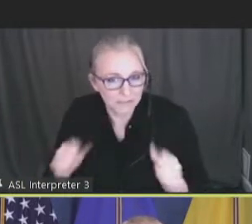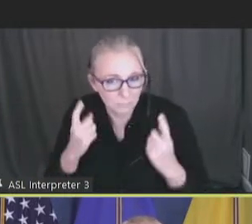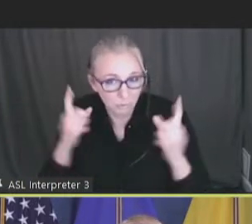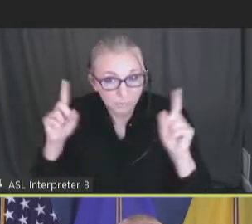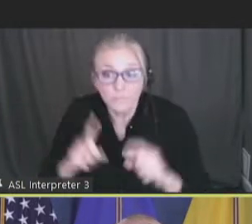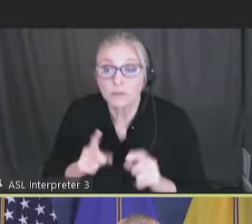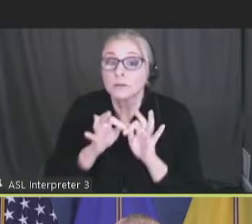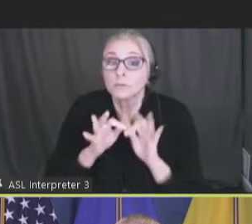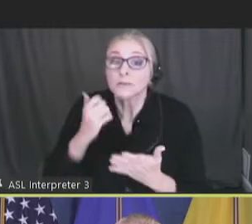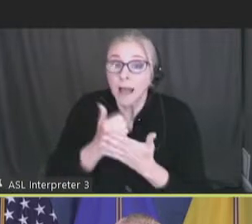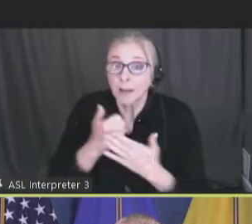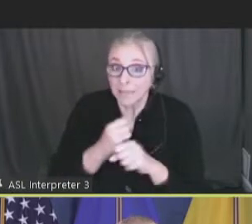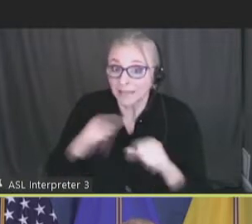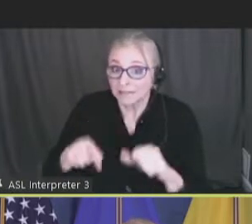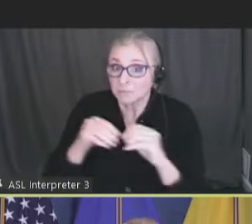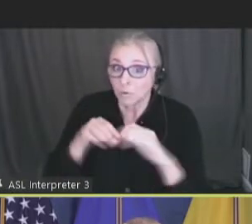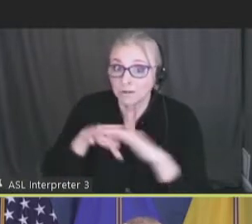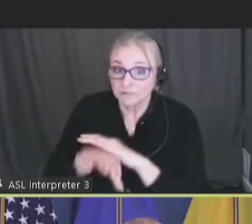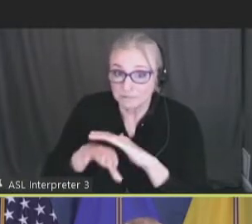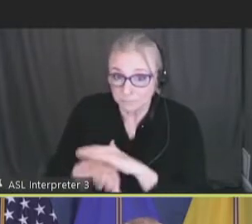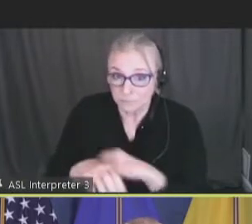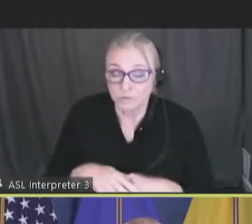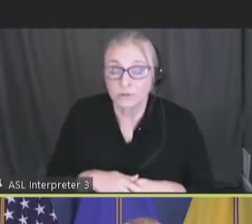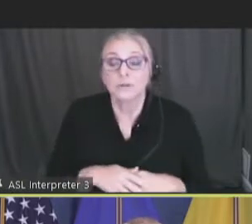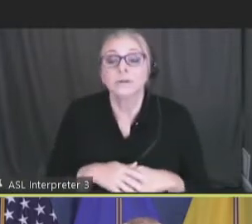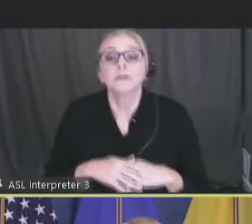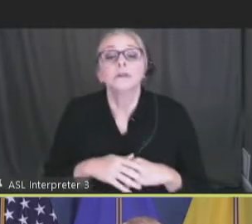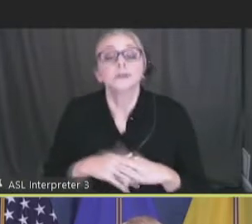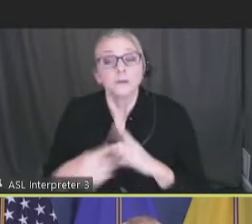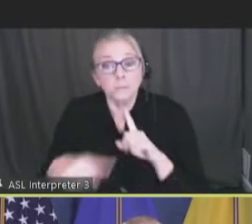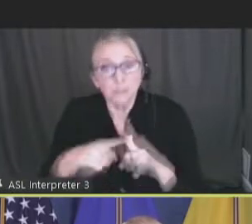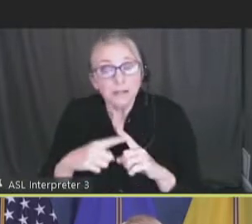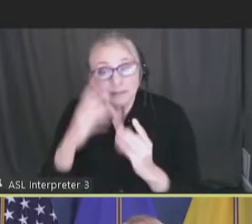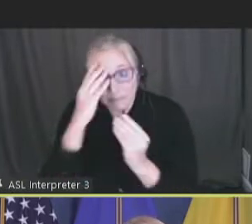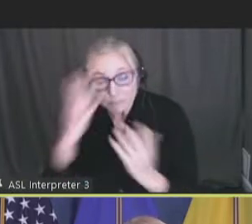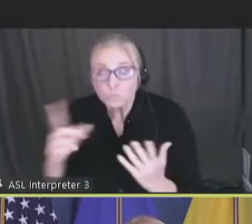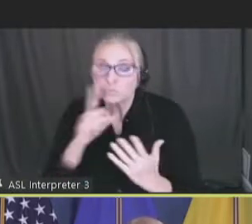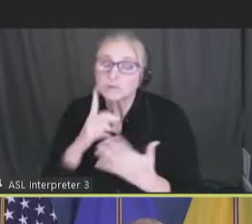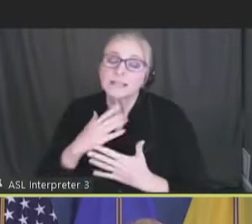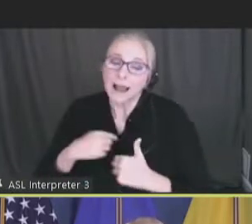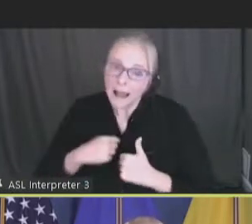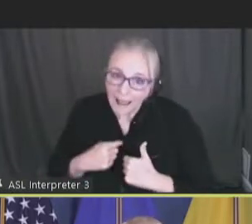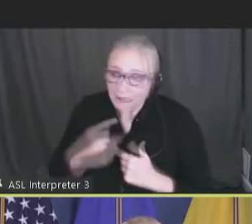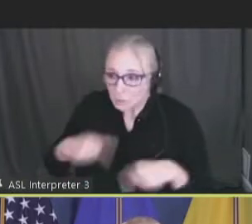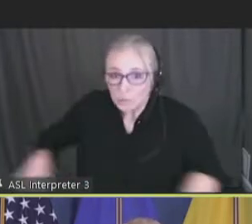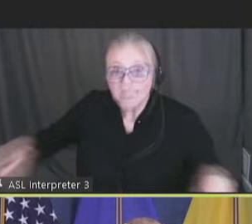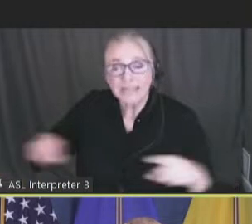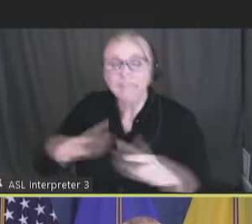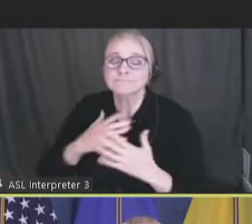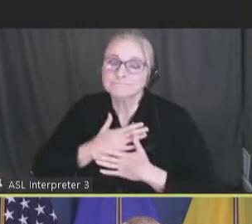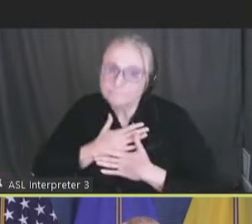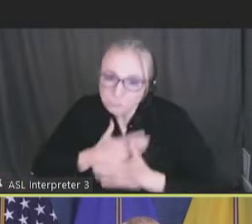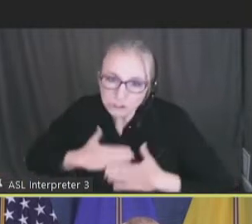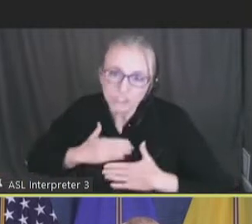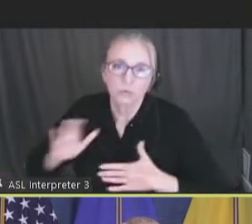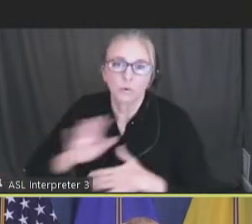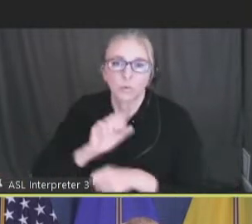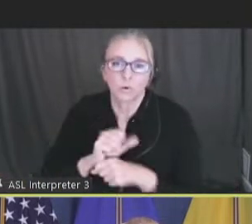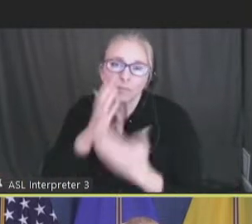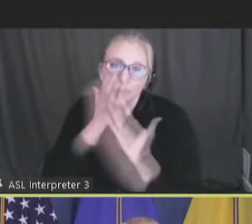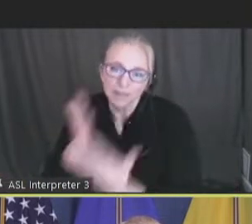interpreters help to make this meeting more accessible. And I also want to let them know how much I and we appreciate their work.